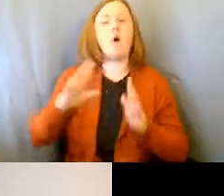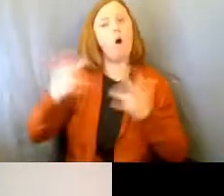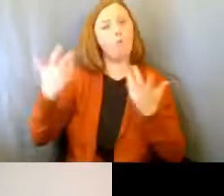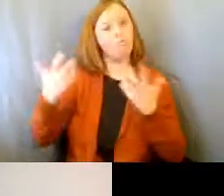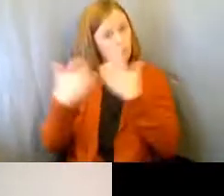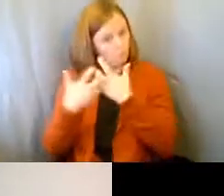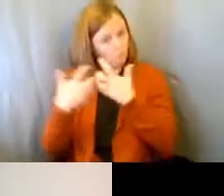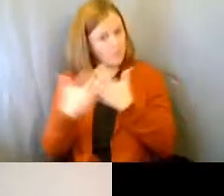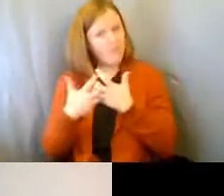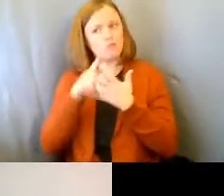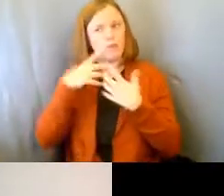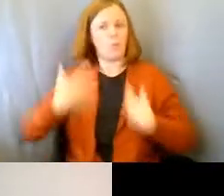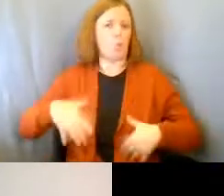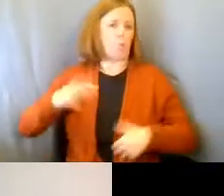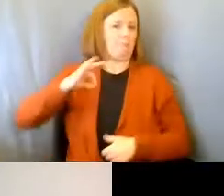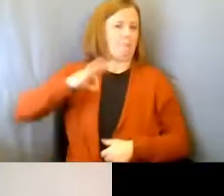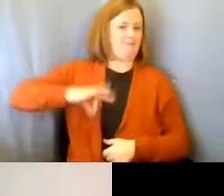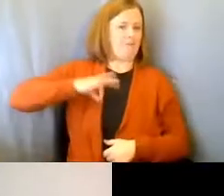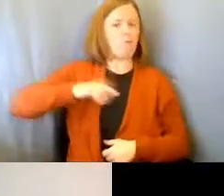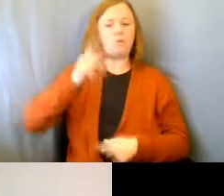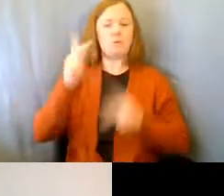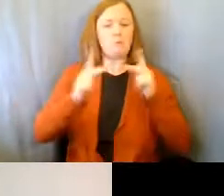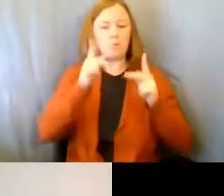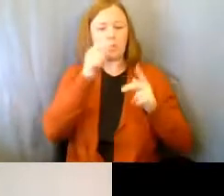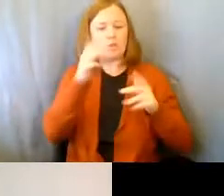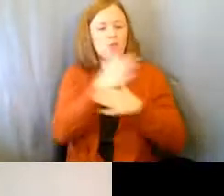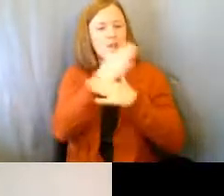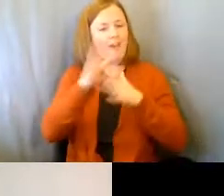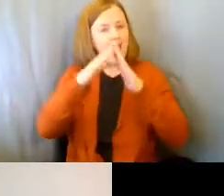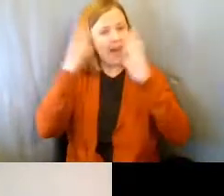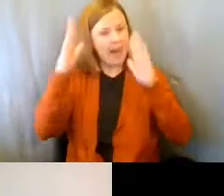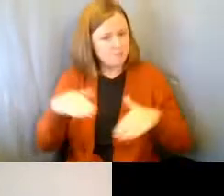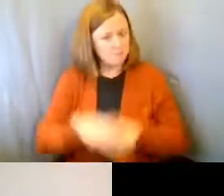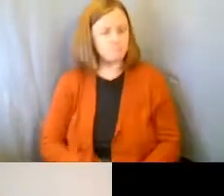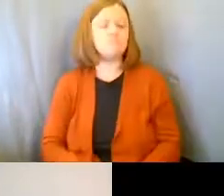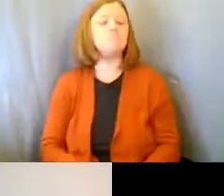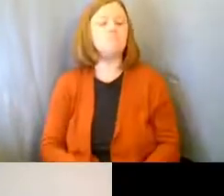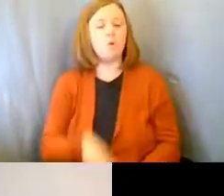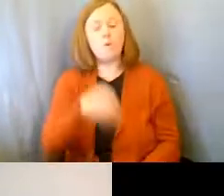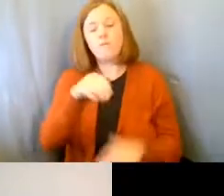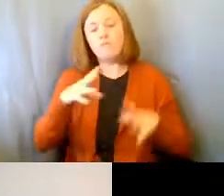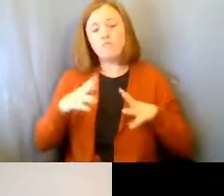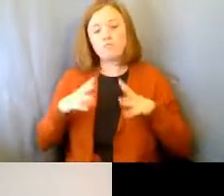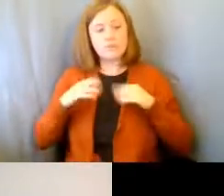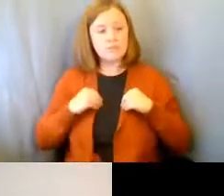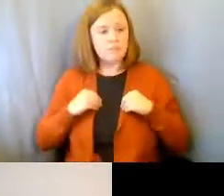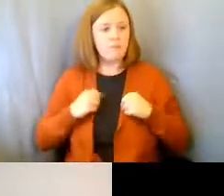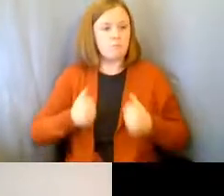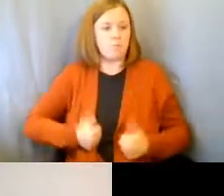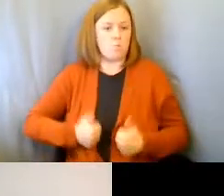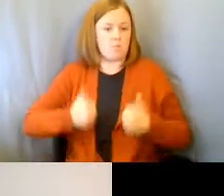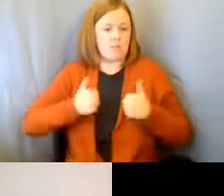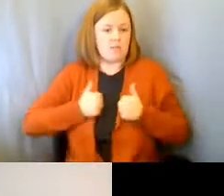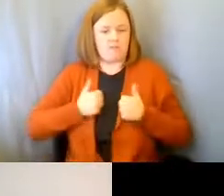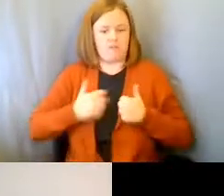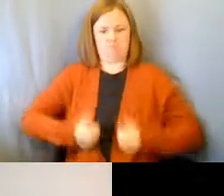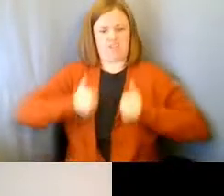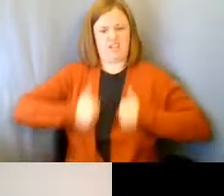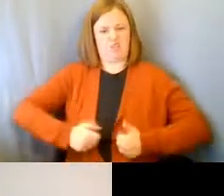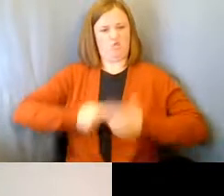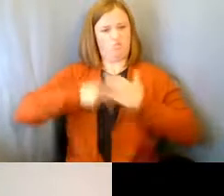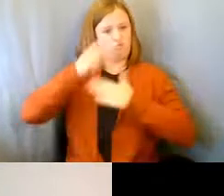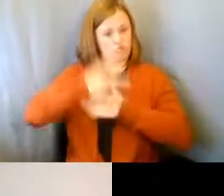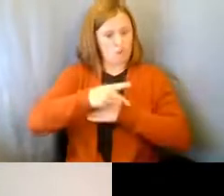really come in handy or housemates. Even if you receive, you live in a residential program